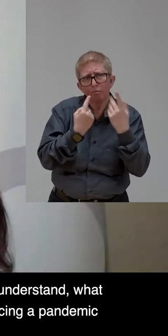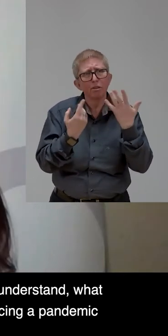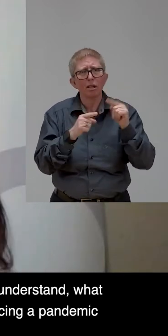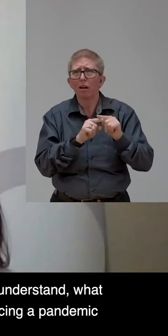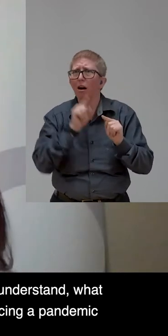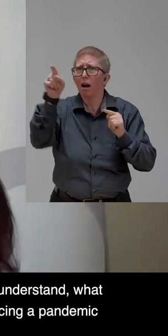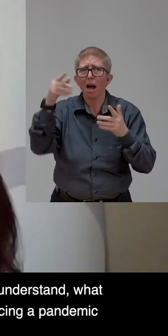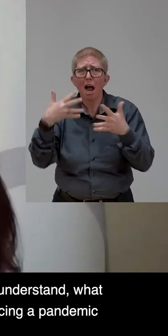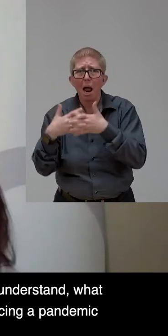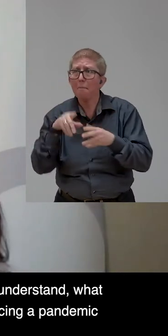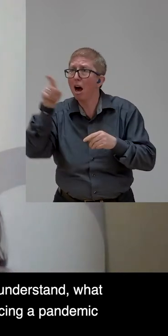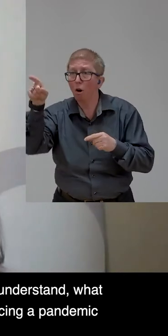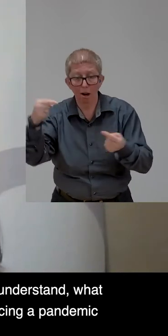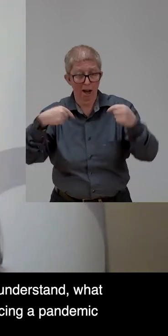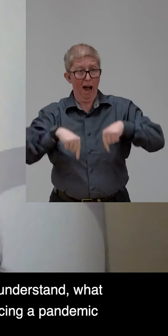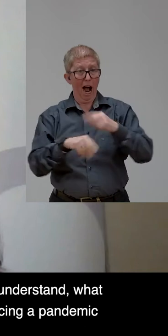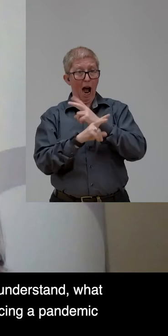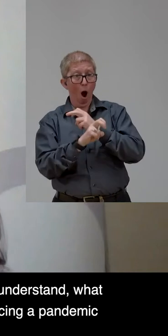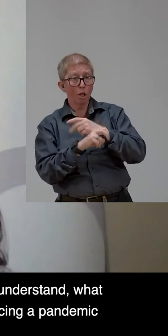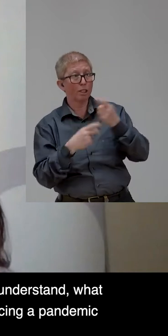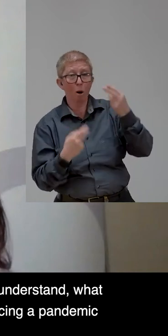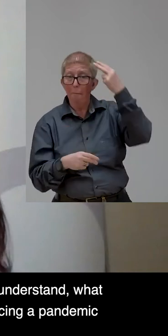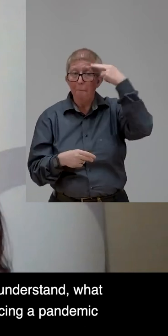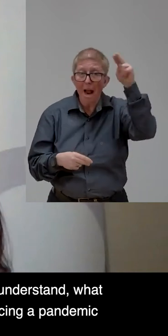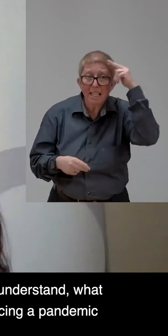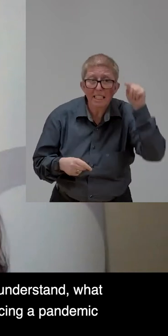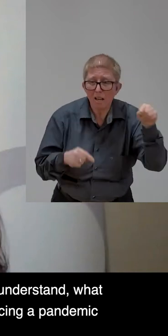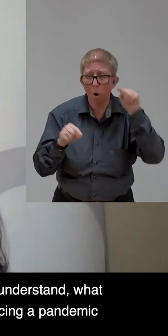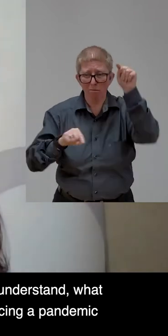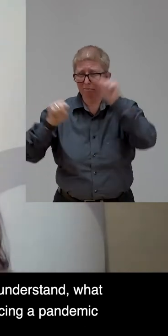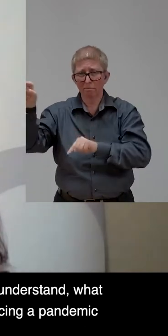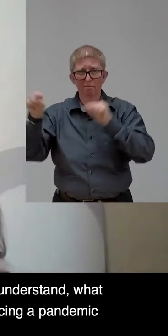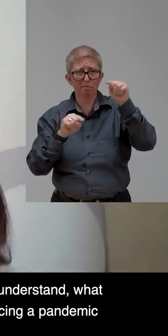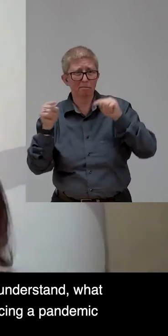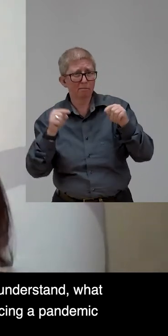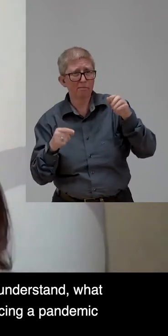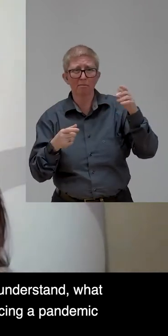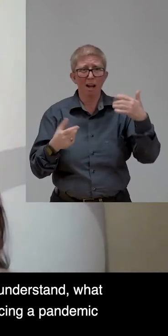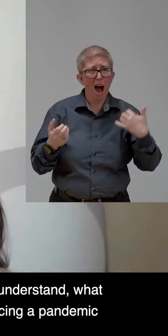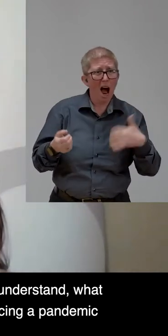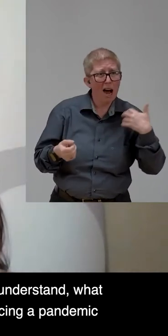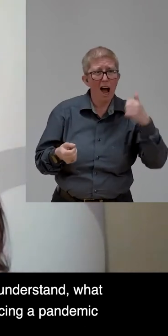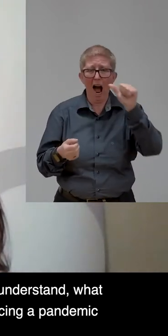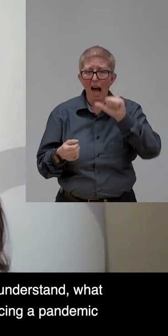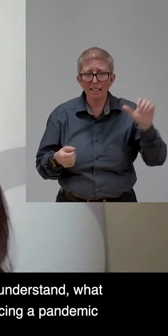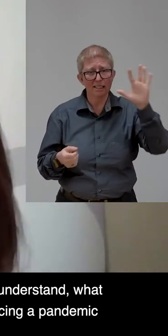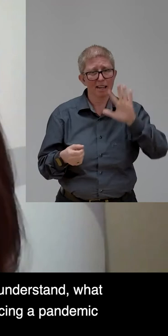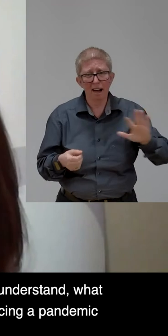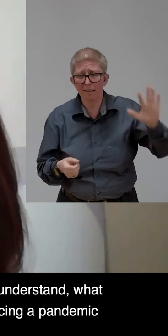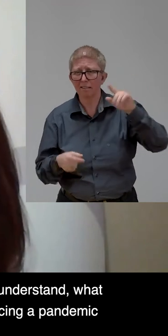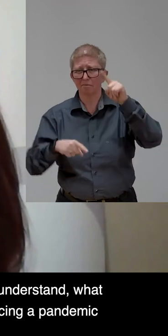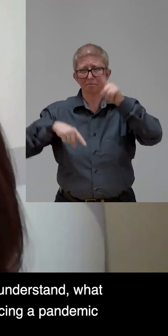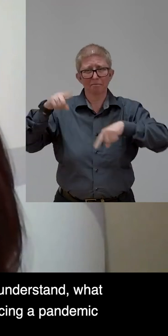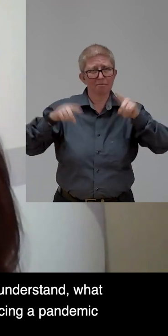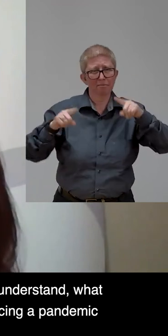in Mexico, in Argentina or in Spain to understand